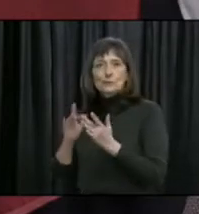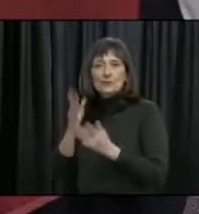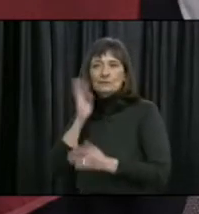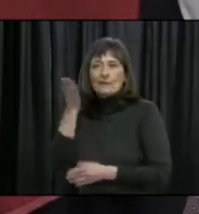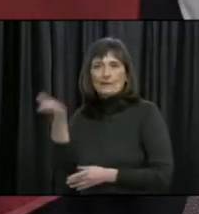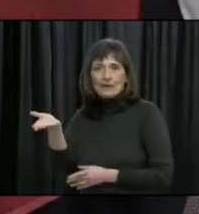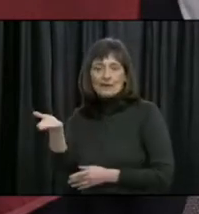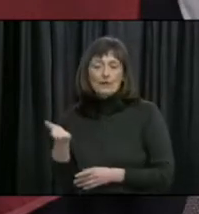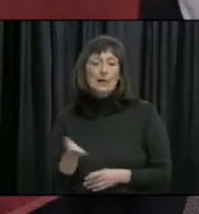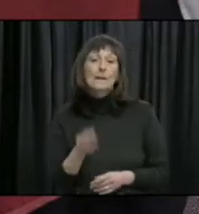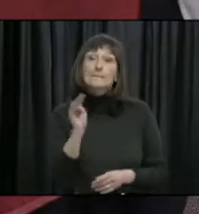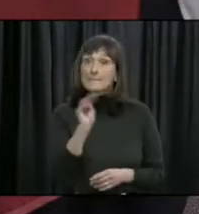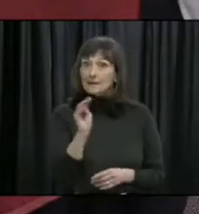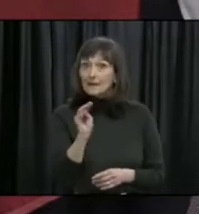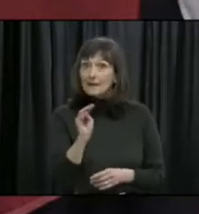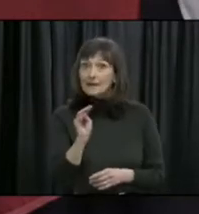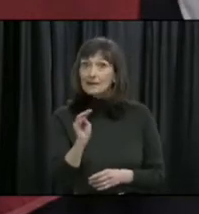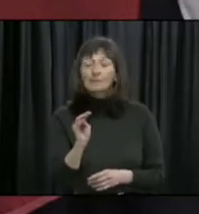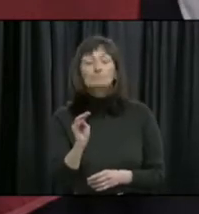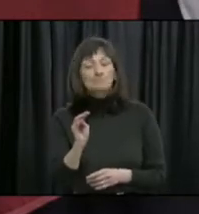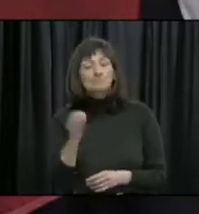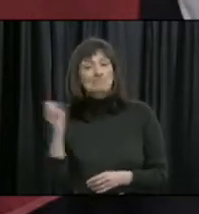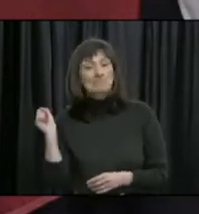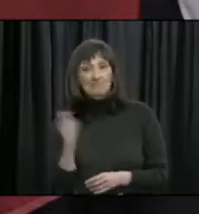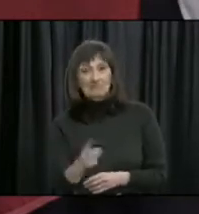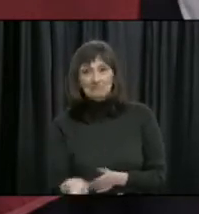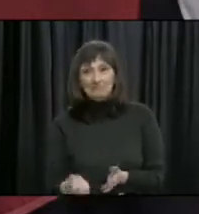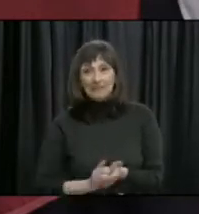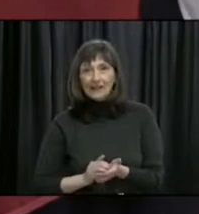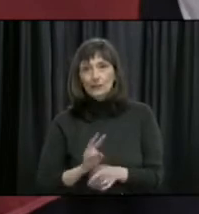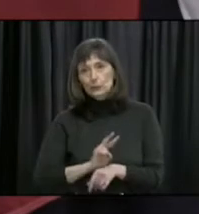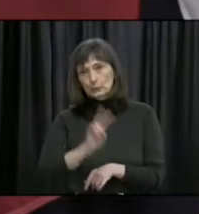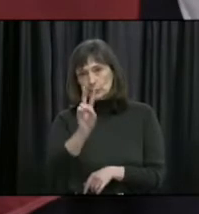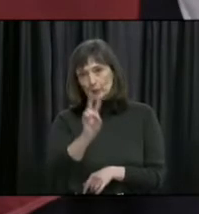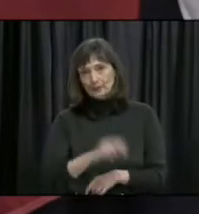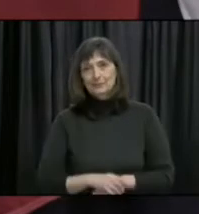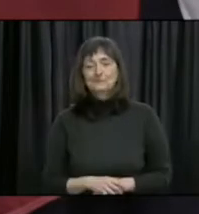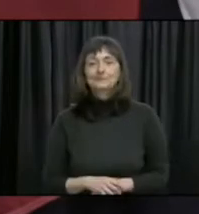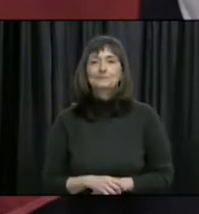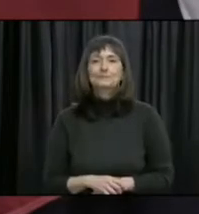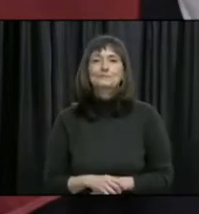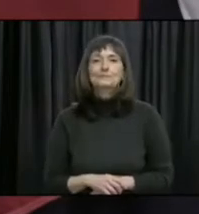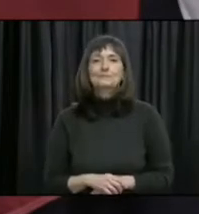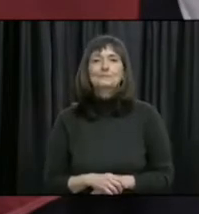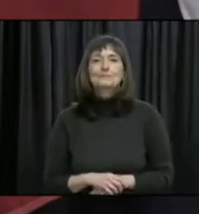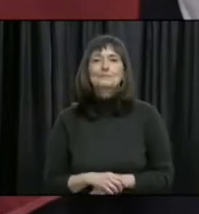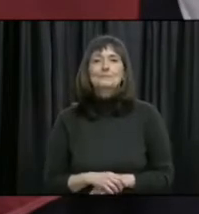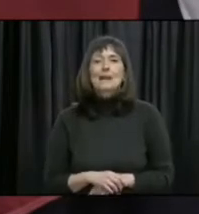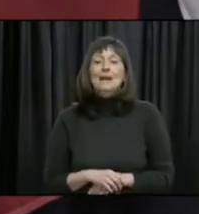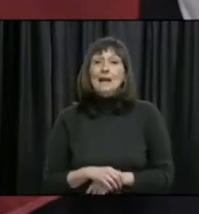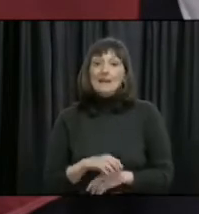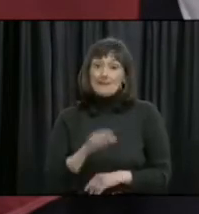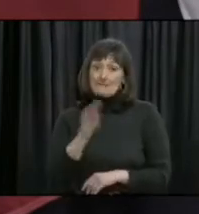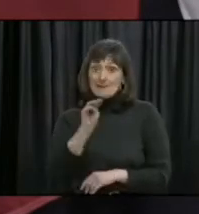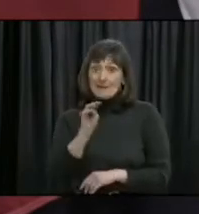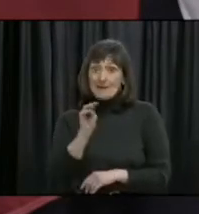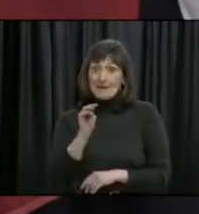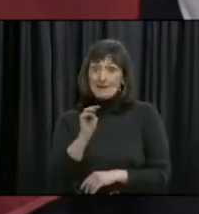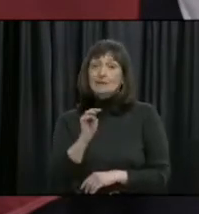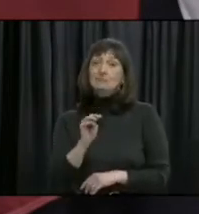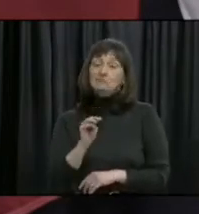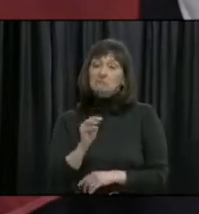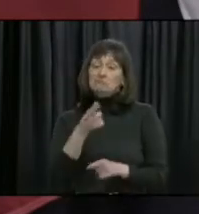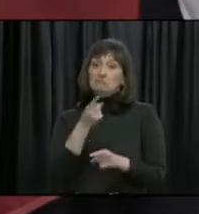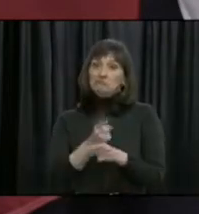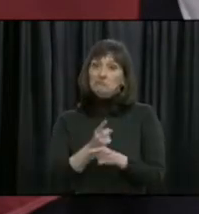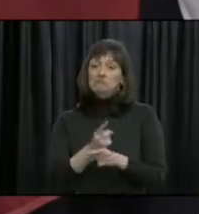And on Monday, we will pick up our daily, our regular daily briefings. And that is when, as Dr. Fitzgerald has said,